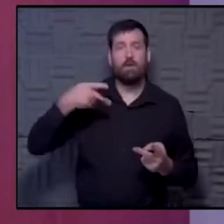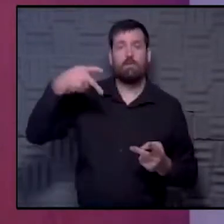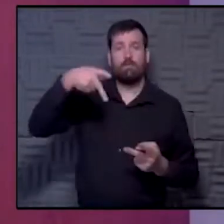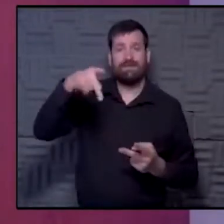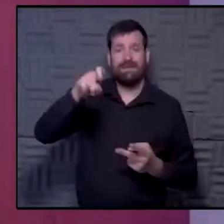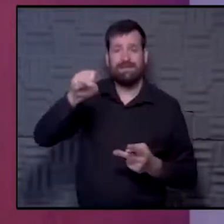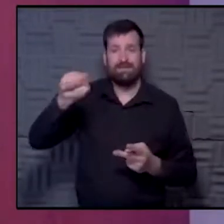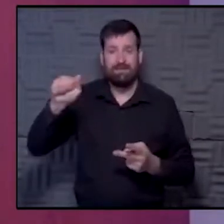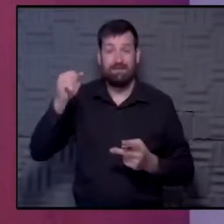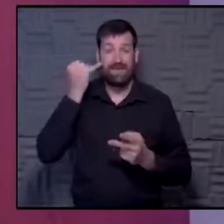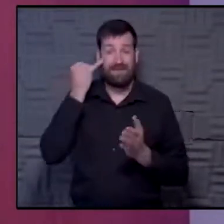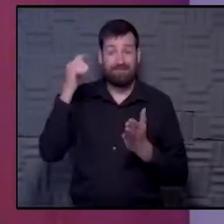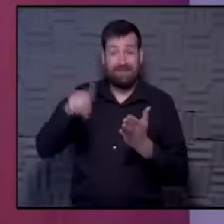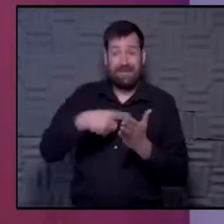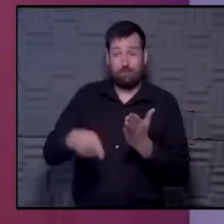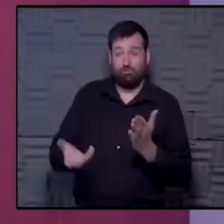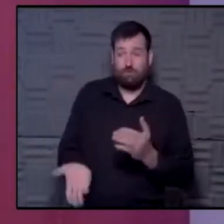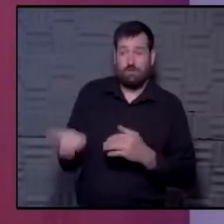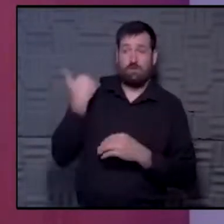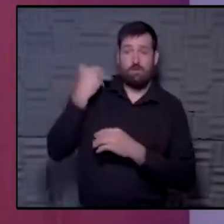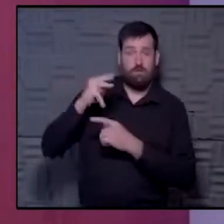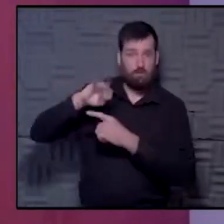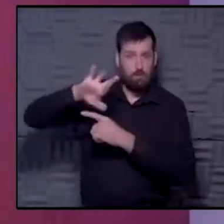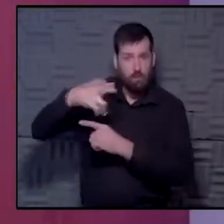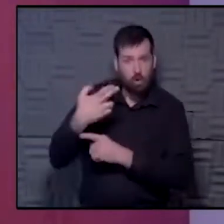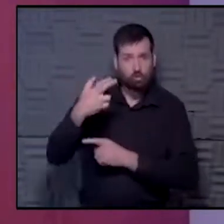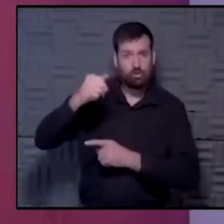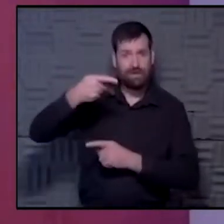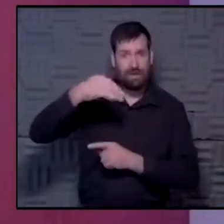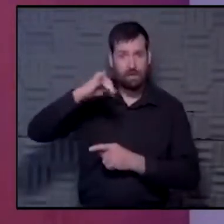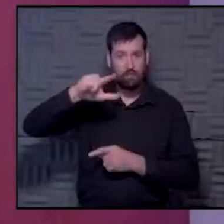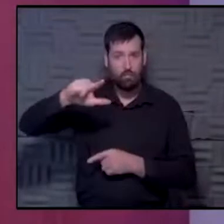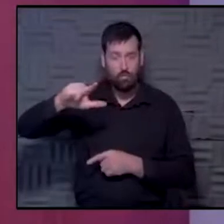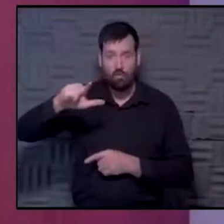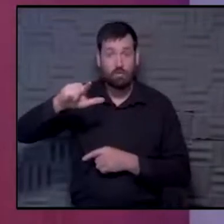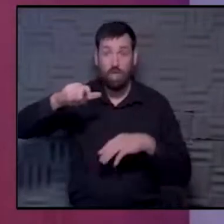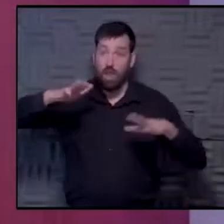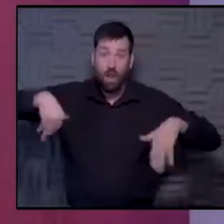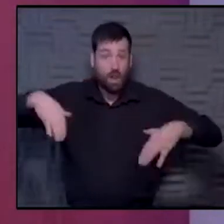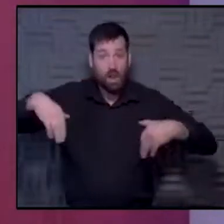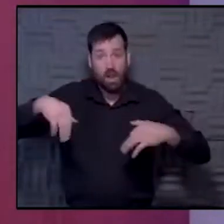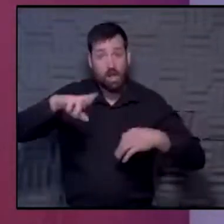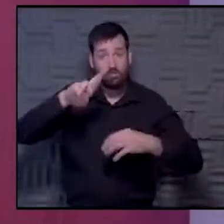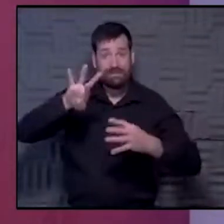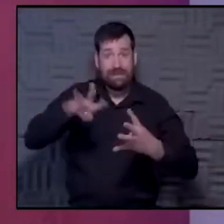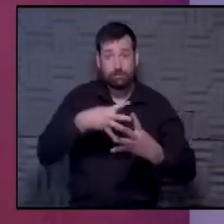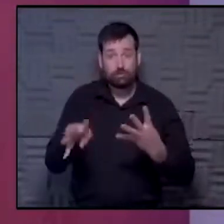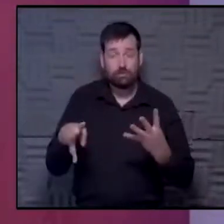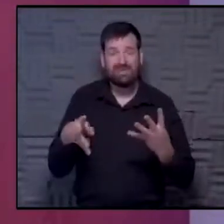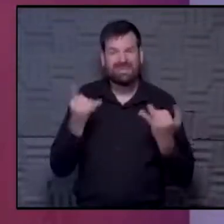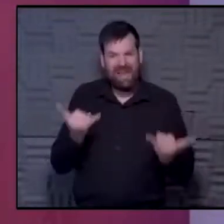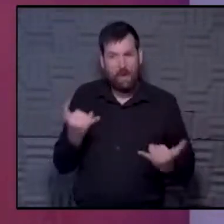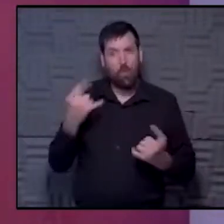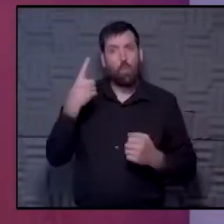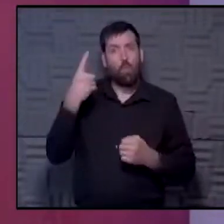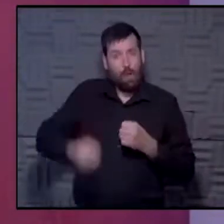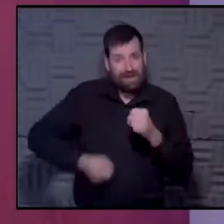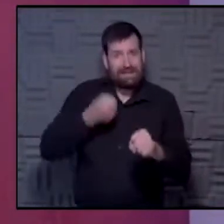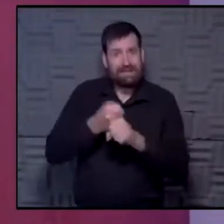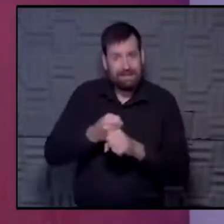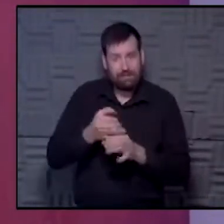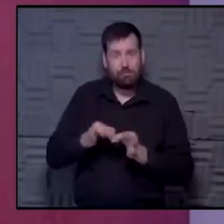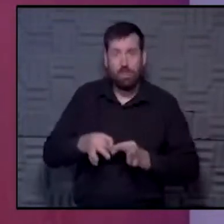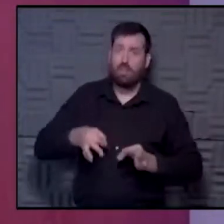that were canceled back in March or April of last year, and if it has not been rescheduled, we are now a year behind screening.